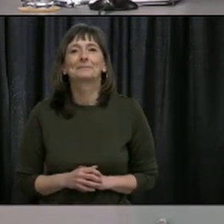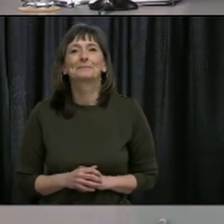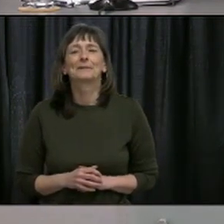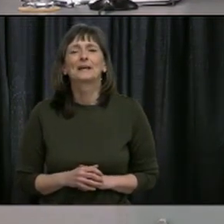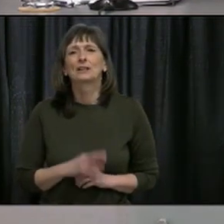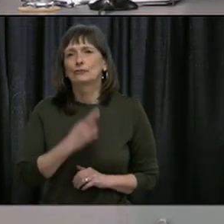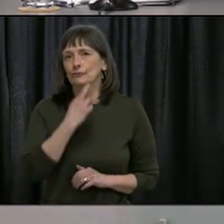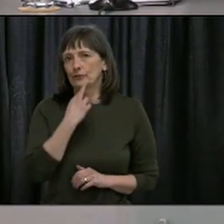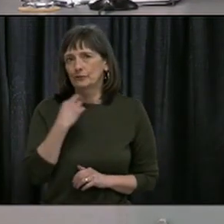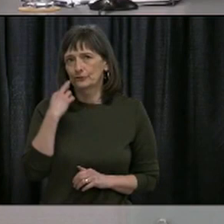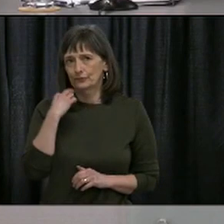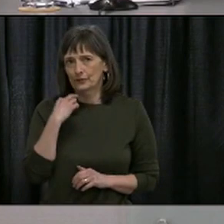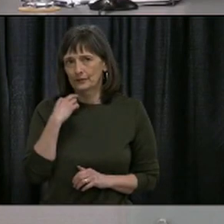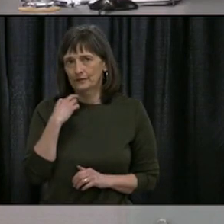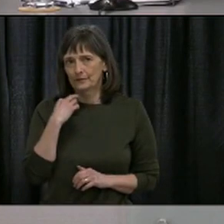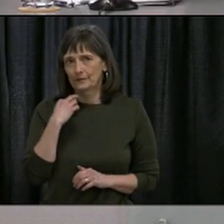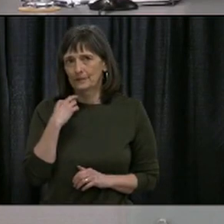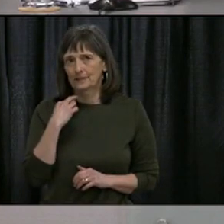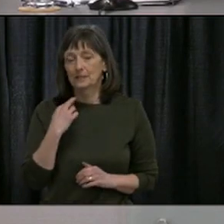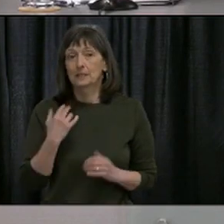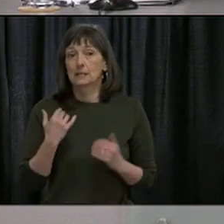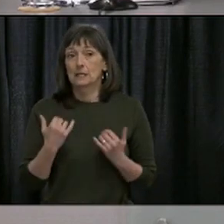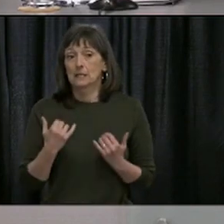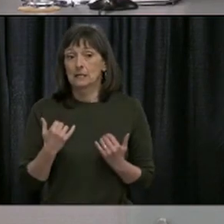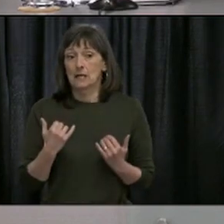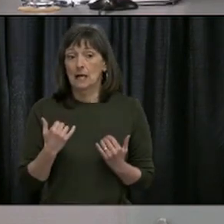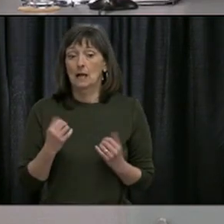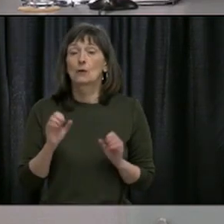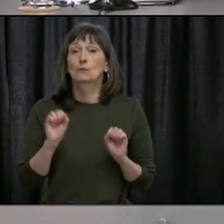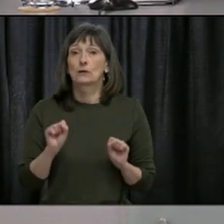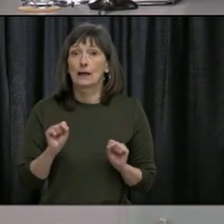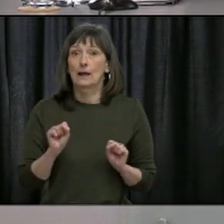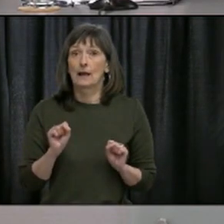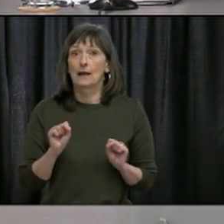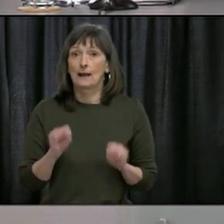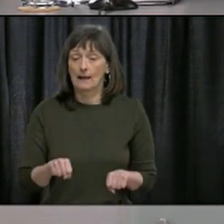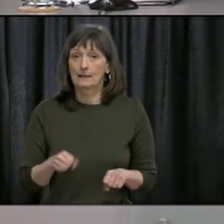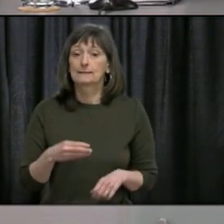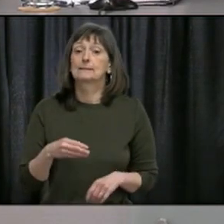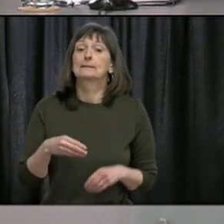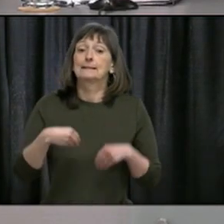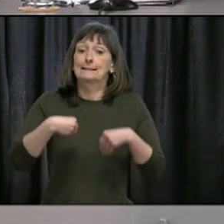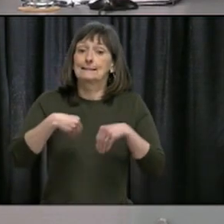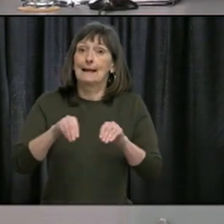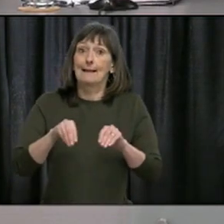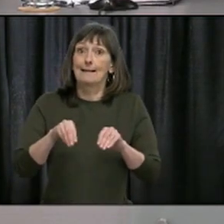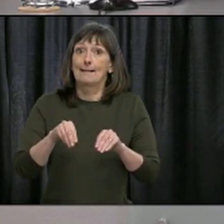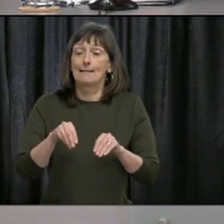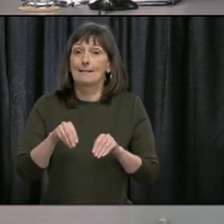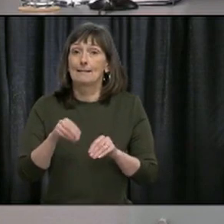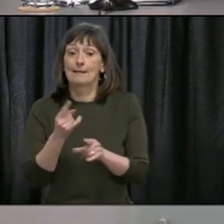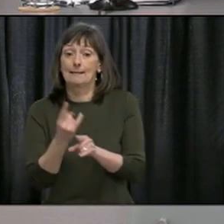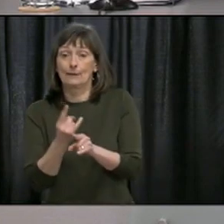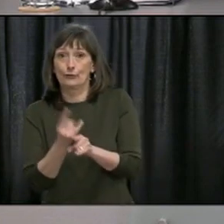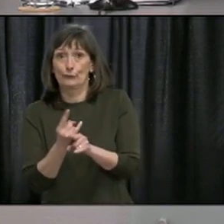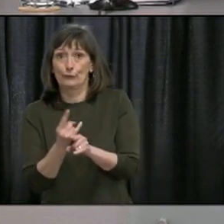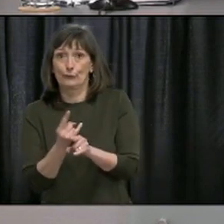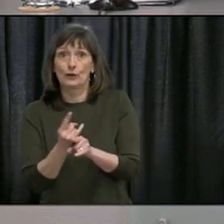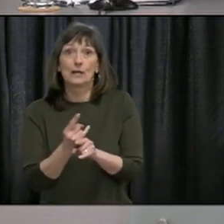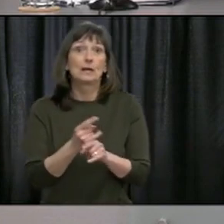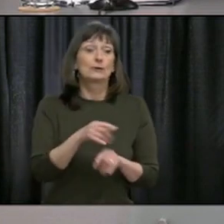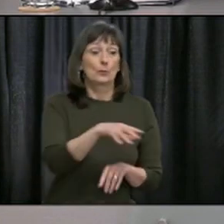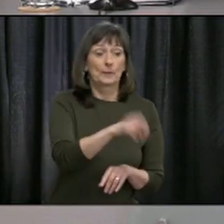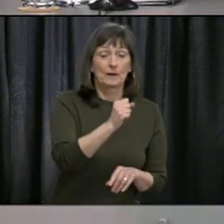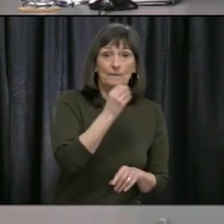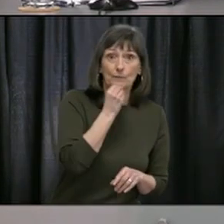Restaurants are now able to provide liquor with curbside pickup. How are they going to monitor for the legal